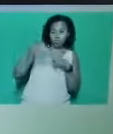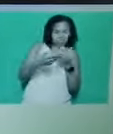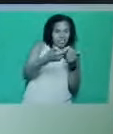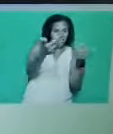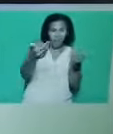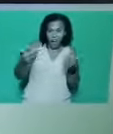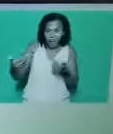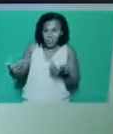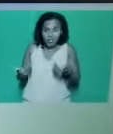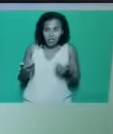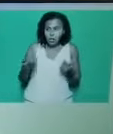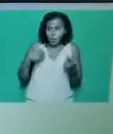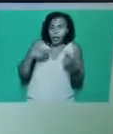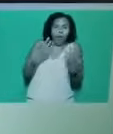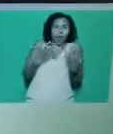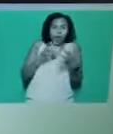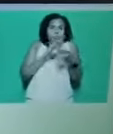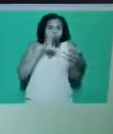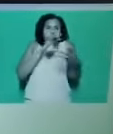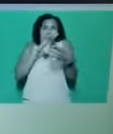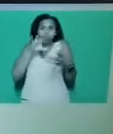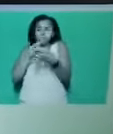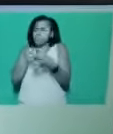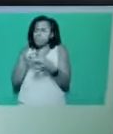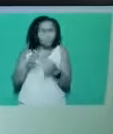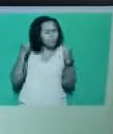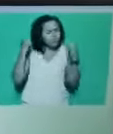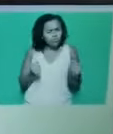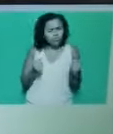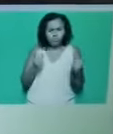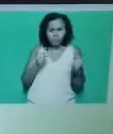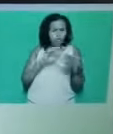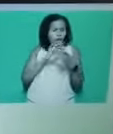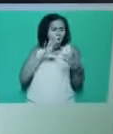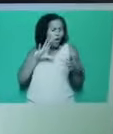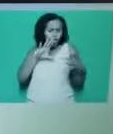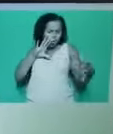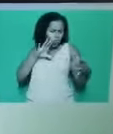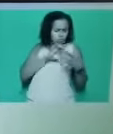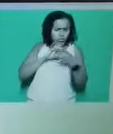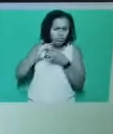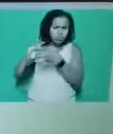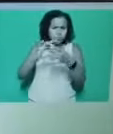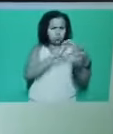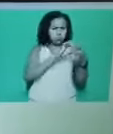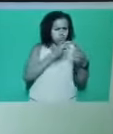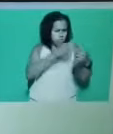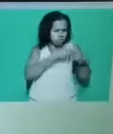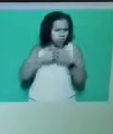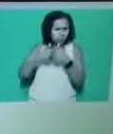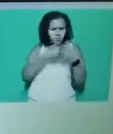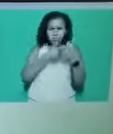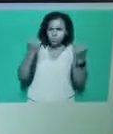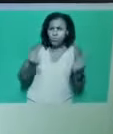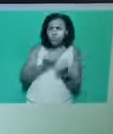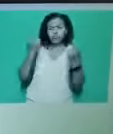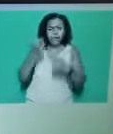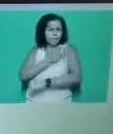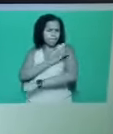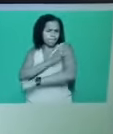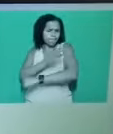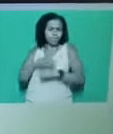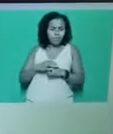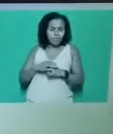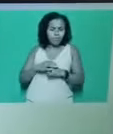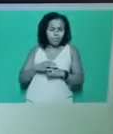play their game. As always, unity is strength. Our service group represents many workers who have been right in the front line throughout the pandemic,